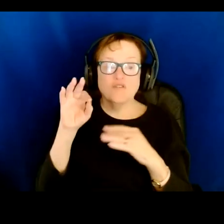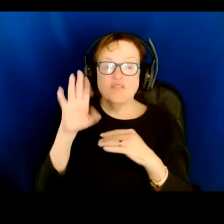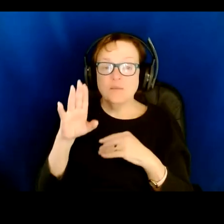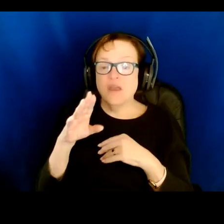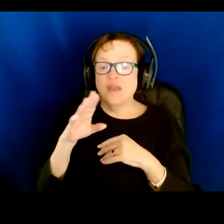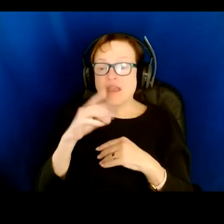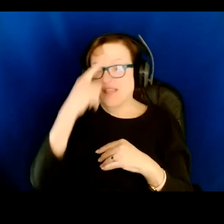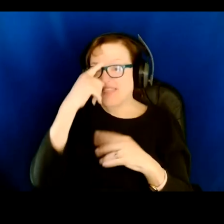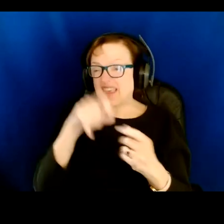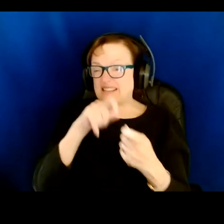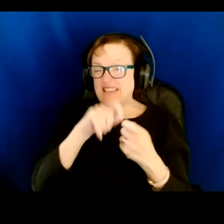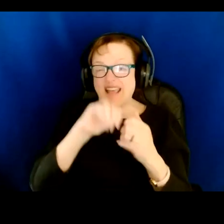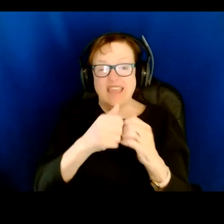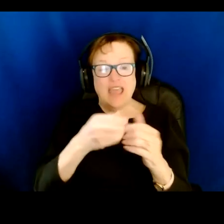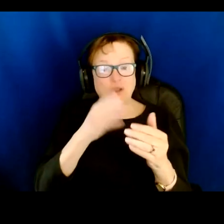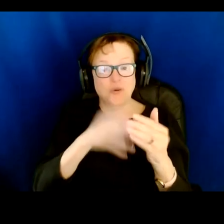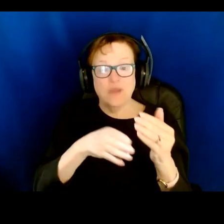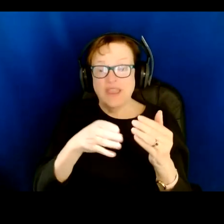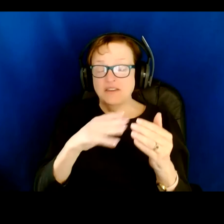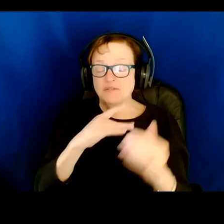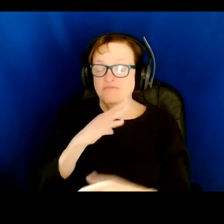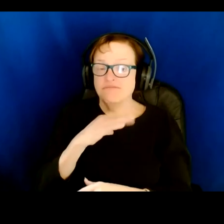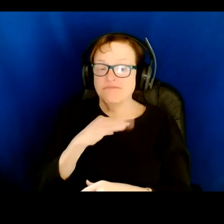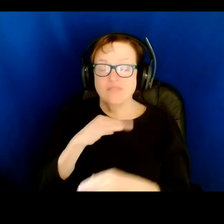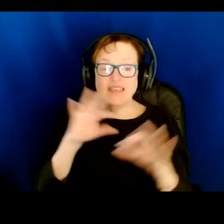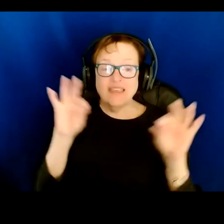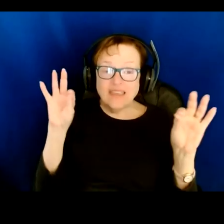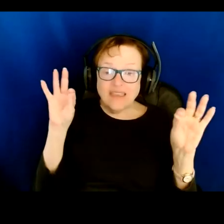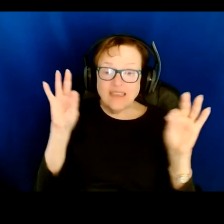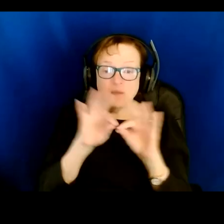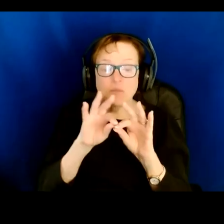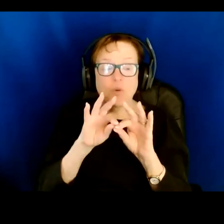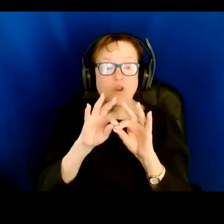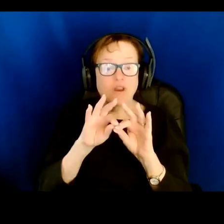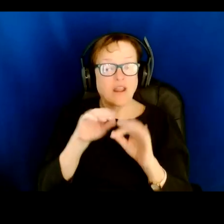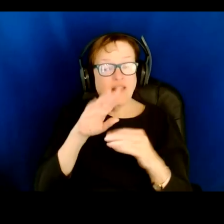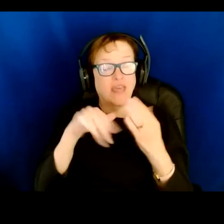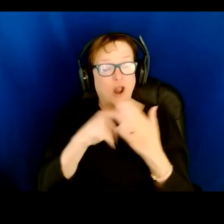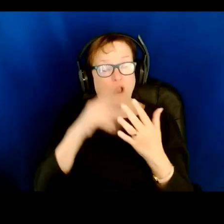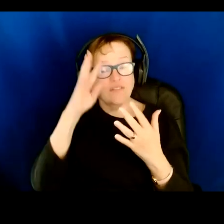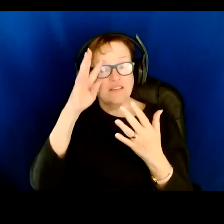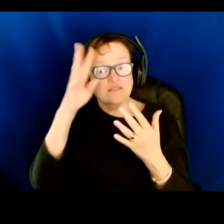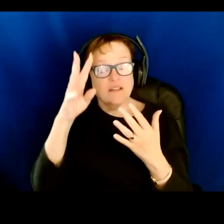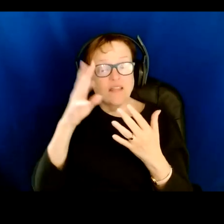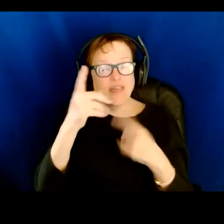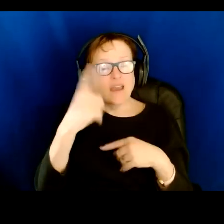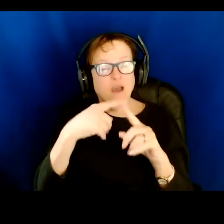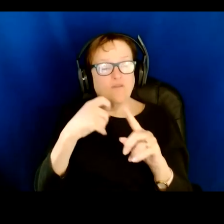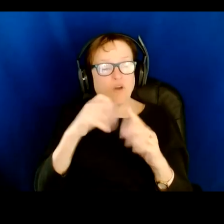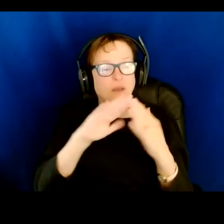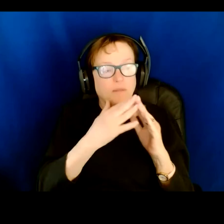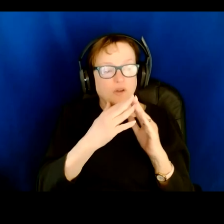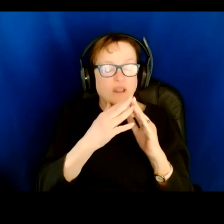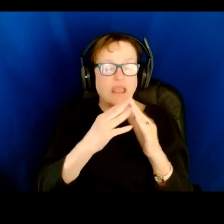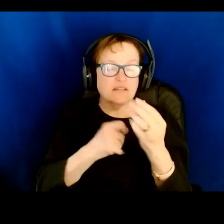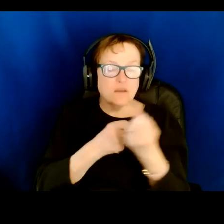how you ended there is, you know, it's incredibly important that these innovations continue to come from community and be informed by